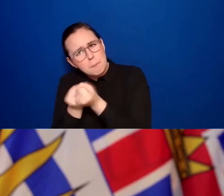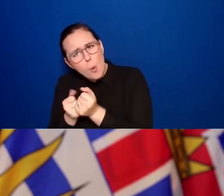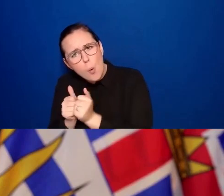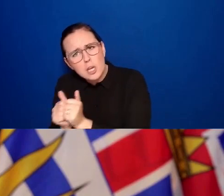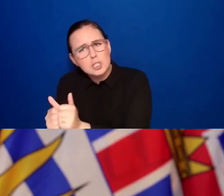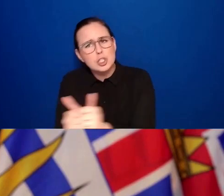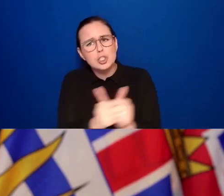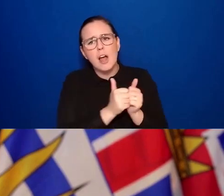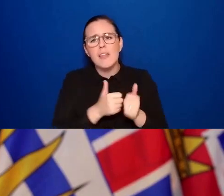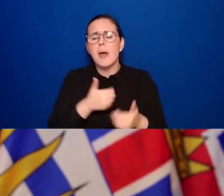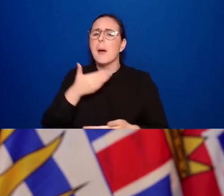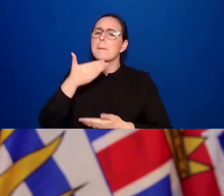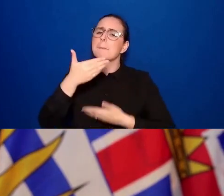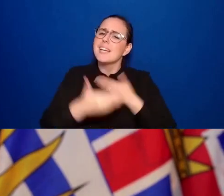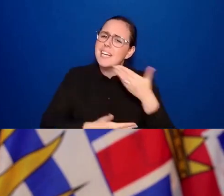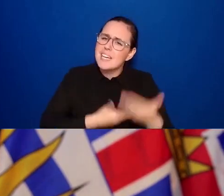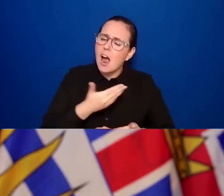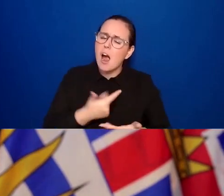compassion. Thank you.